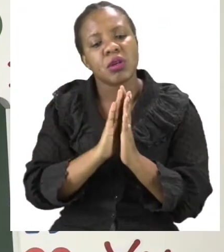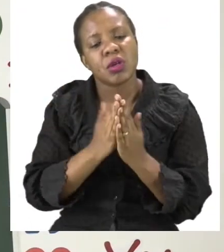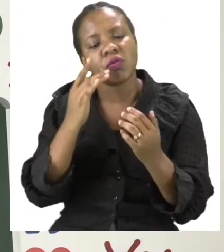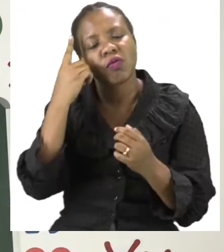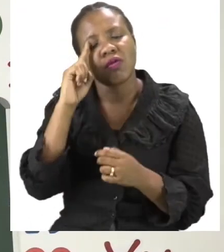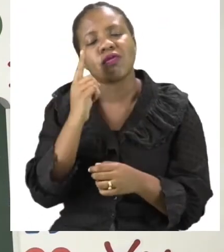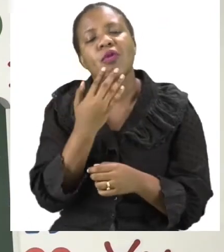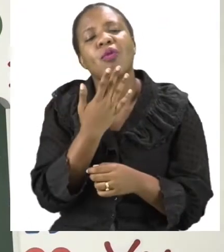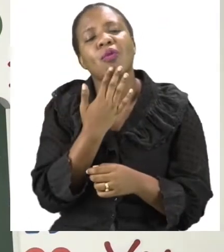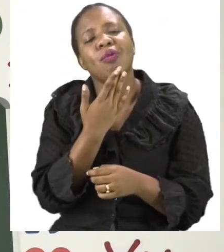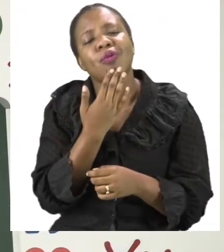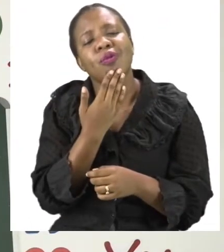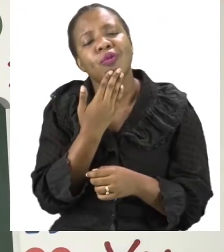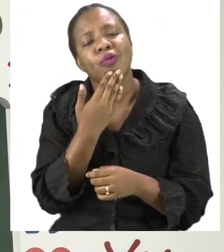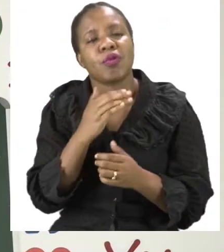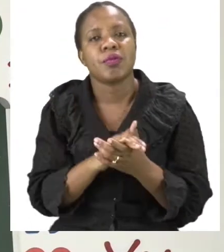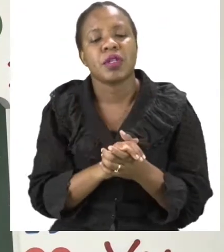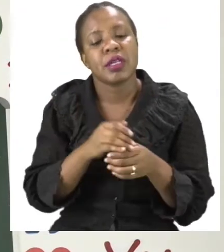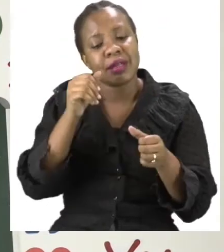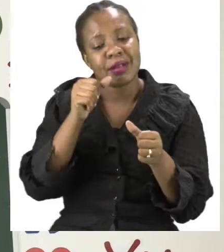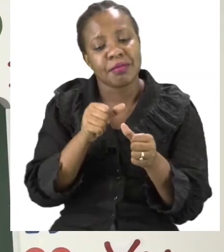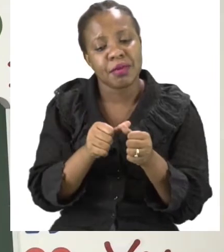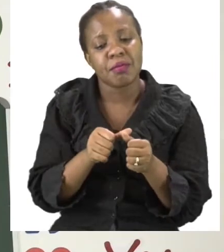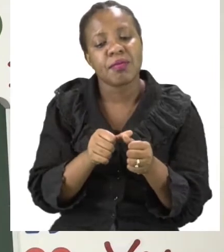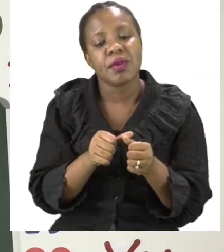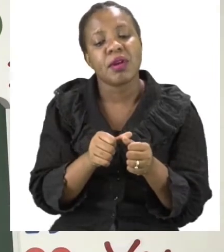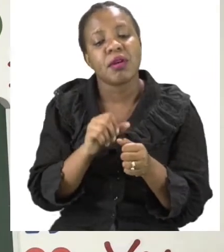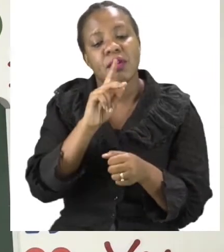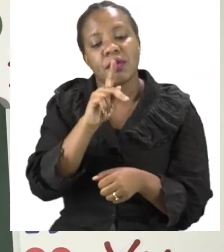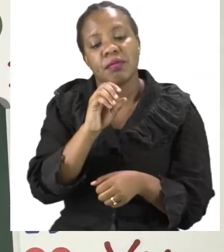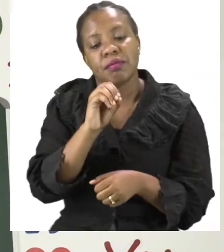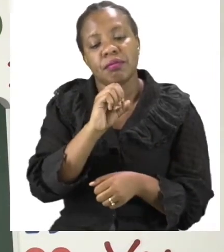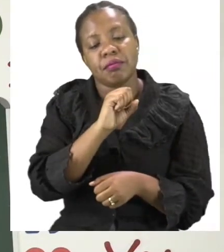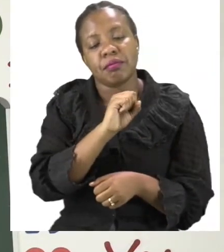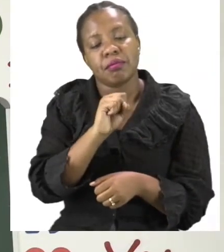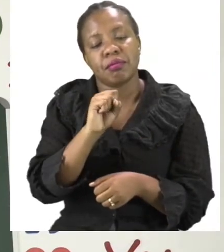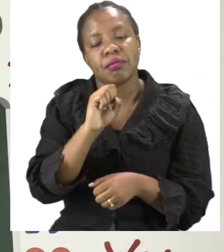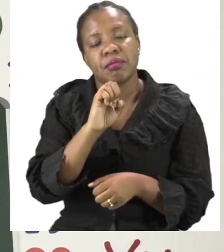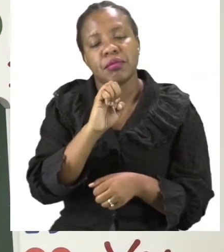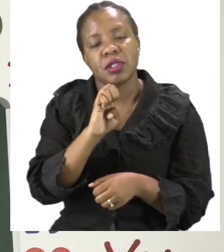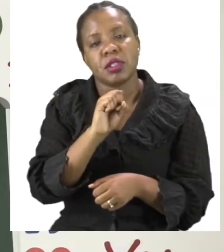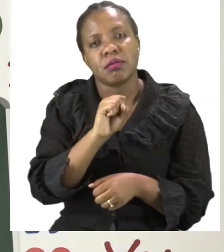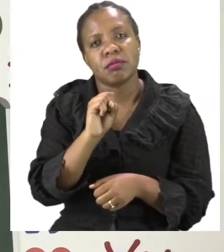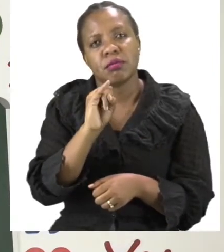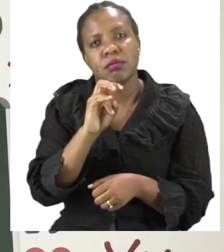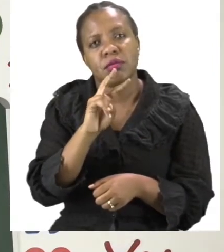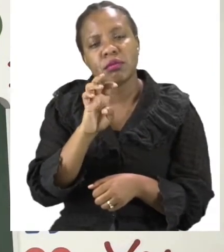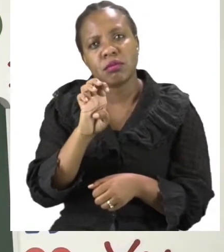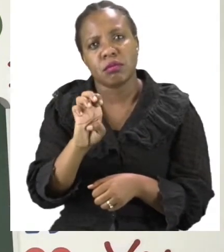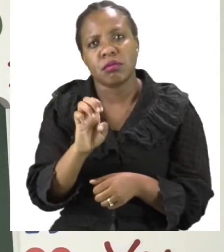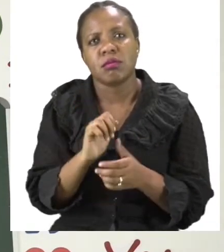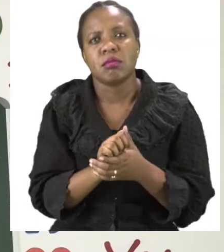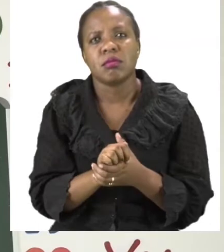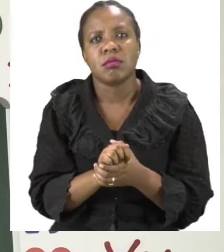with possessive pronouns. But in this case we have a word that is better than the